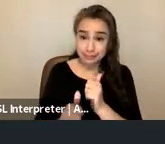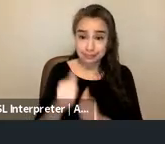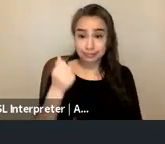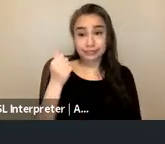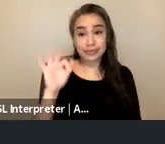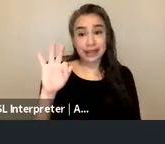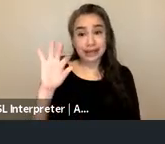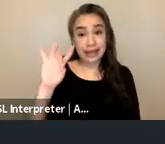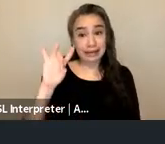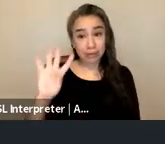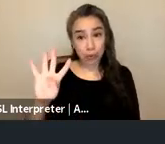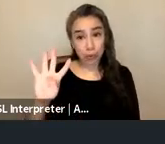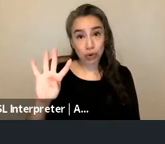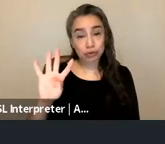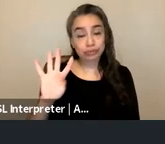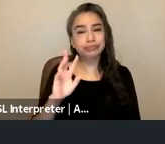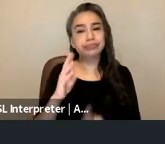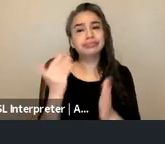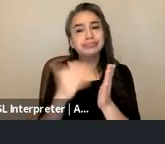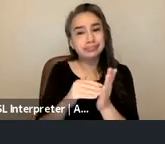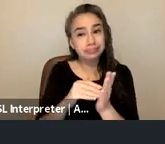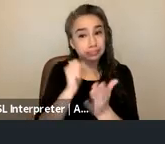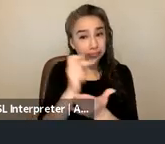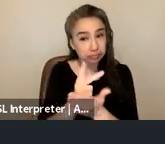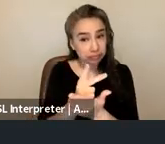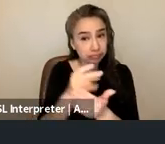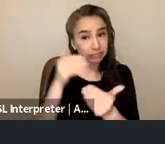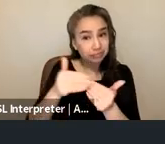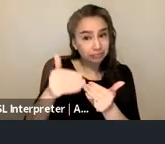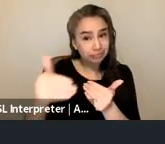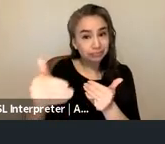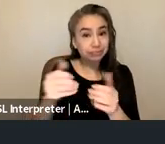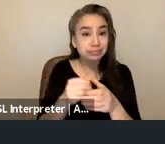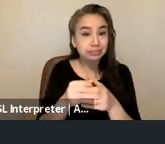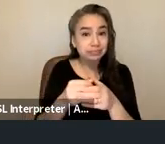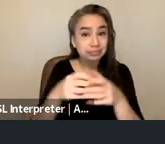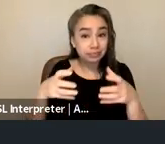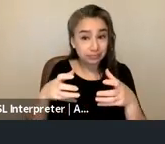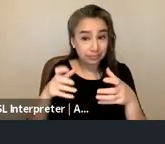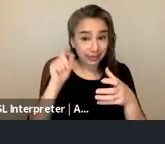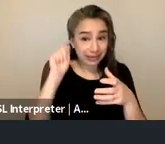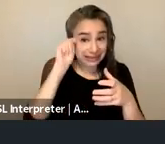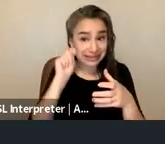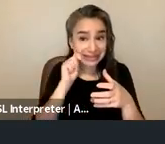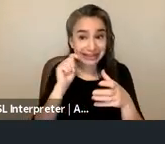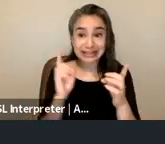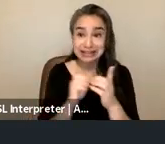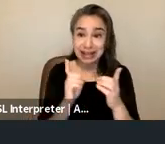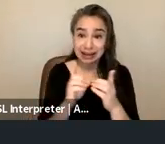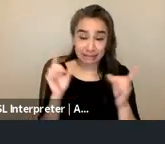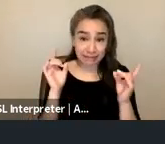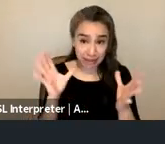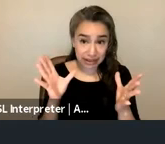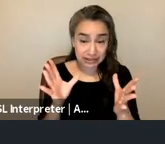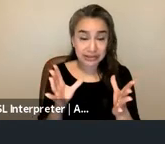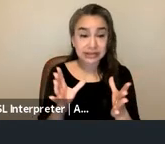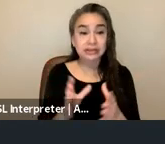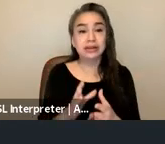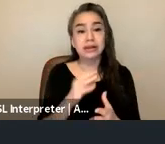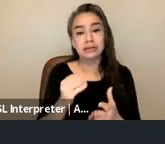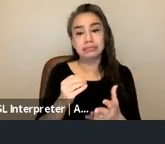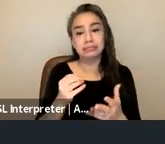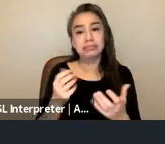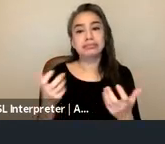as it was reauthorized in subsequent years it expanded to include teen dating violence um and interacts with other